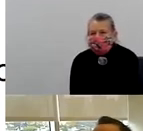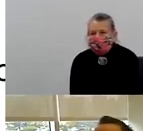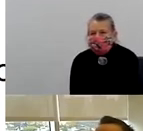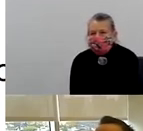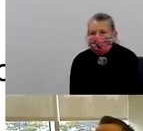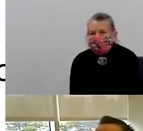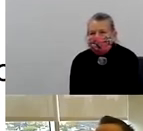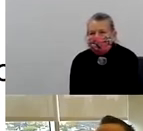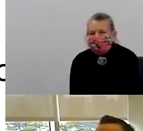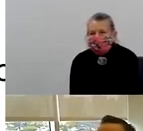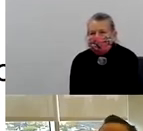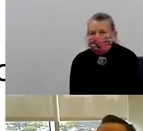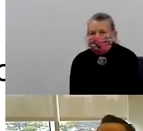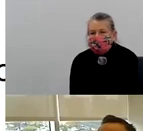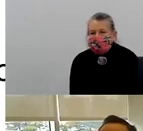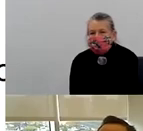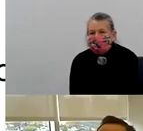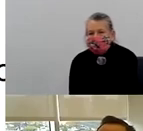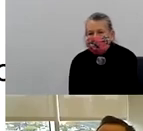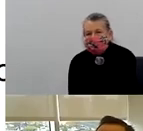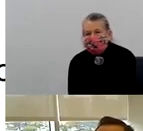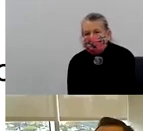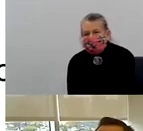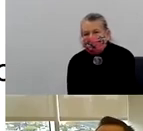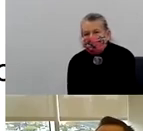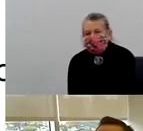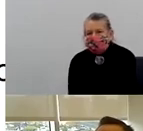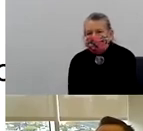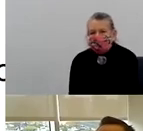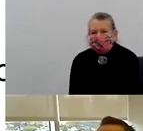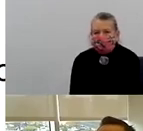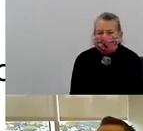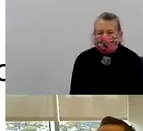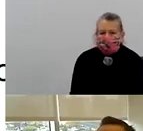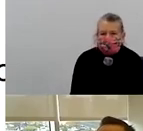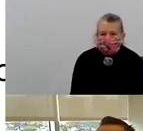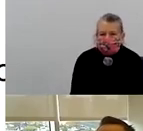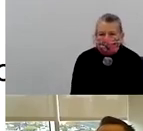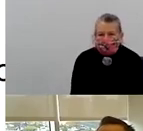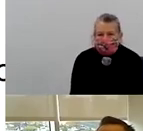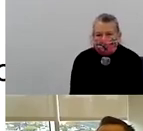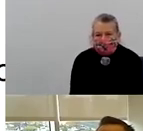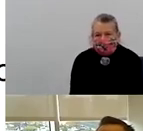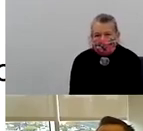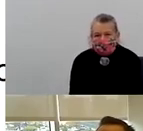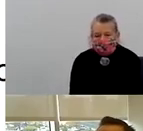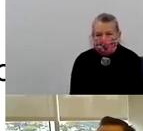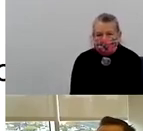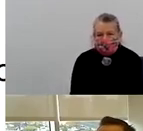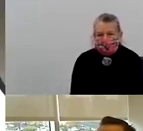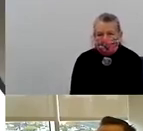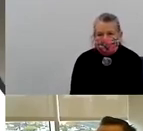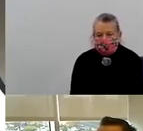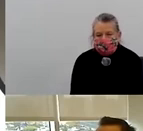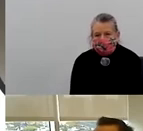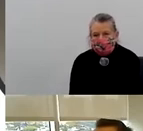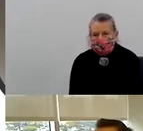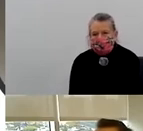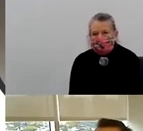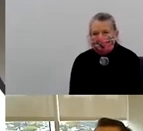you know, maintains, you know, distance, you know, quarantine when they need to. Um, and so again, preventing the spread from there.